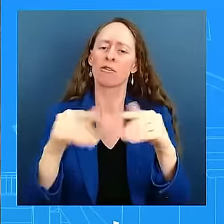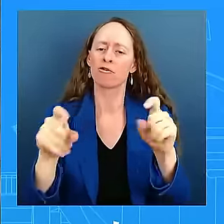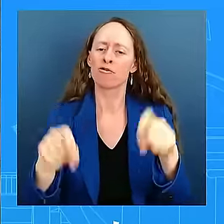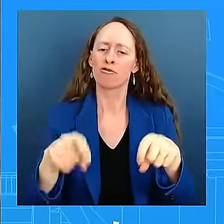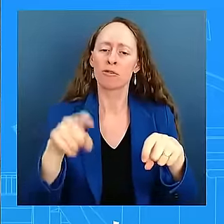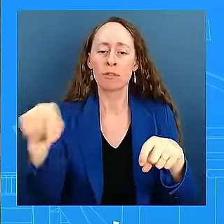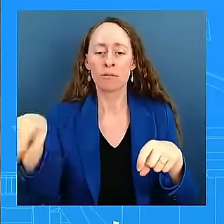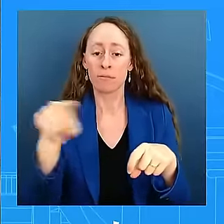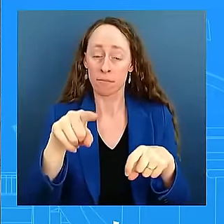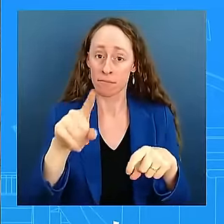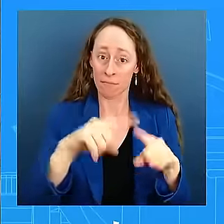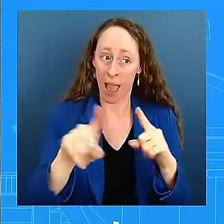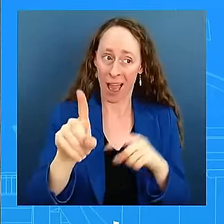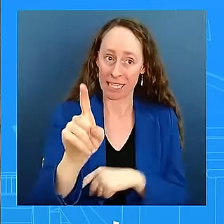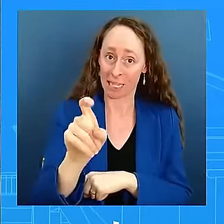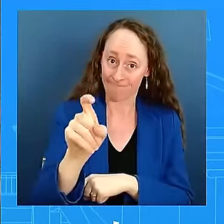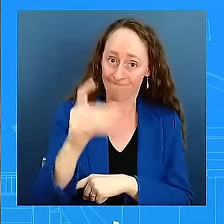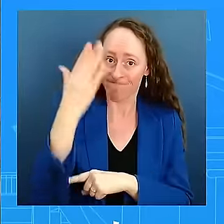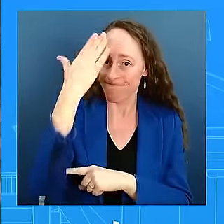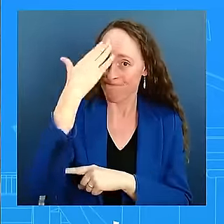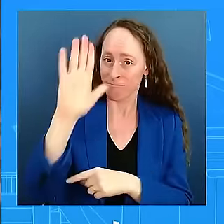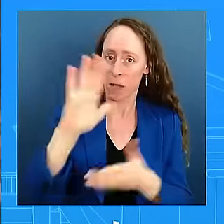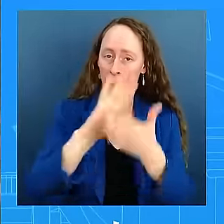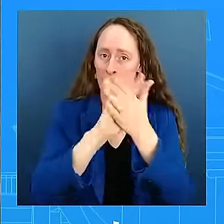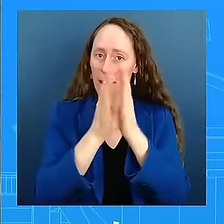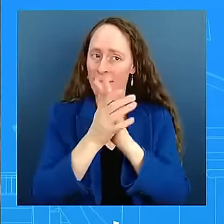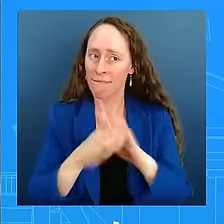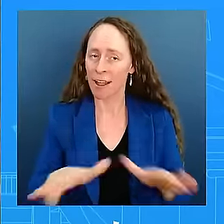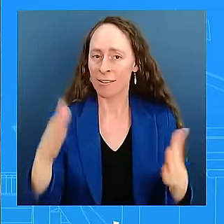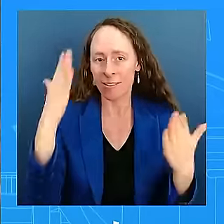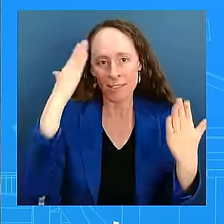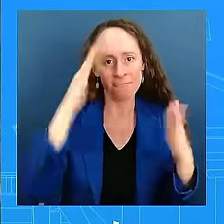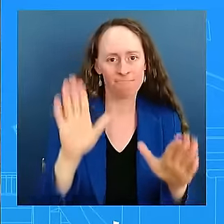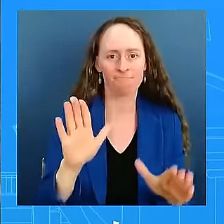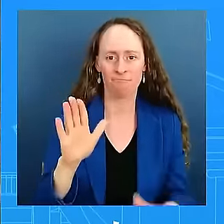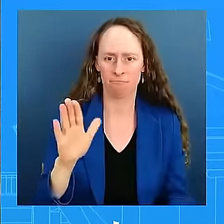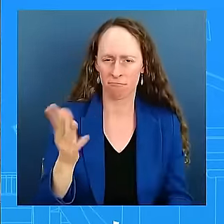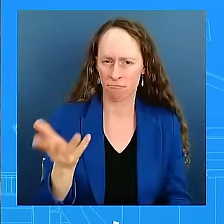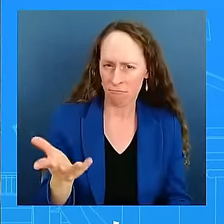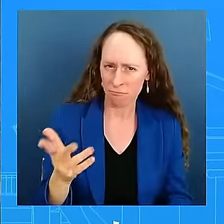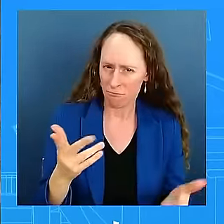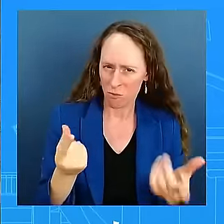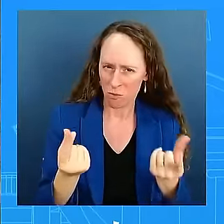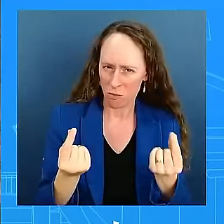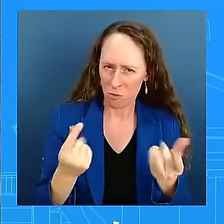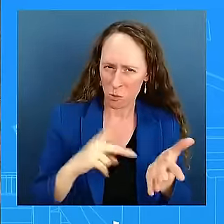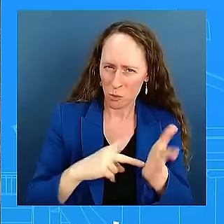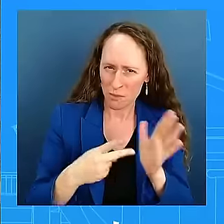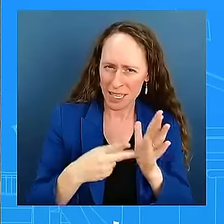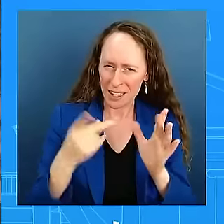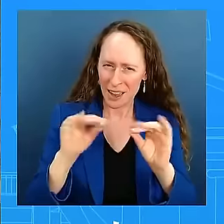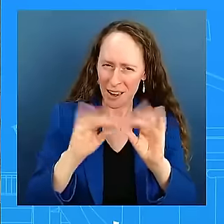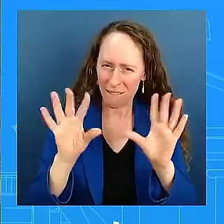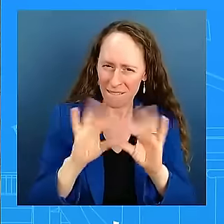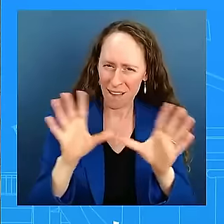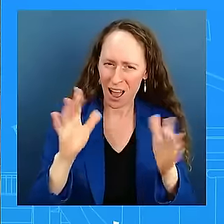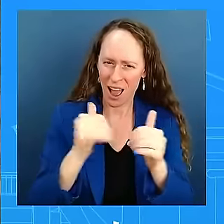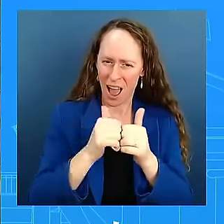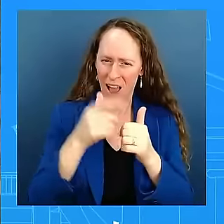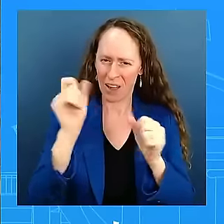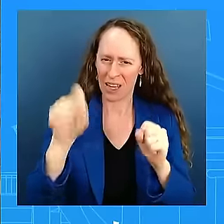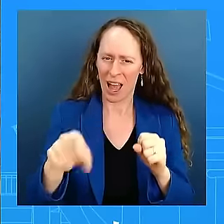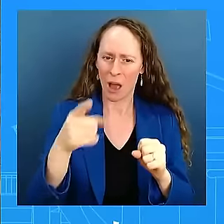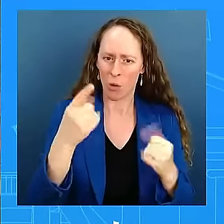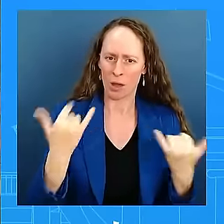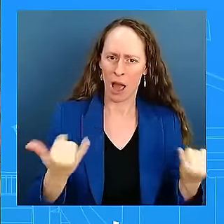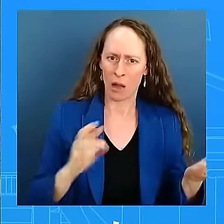is the administration doing proactively to prevent that possibility of the election not being peaceful